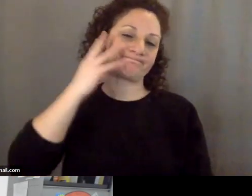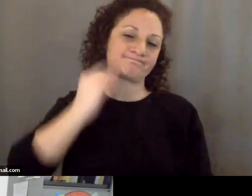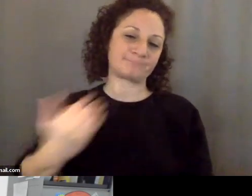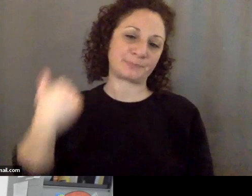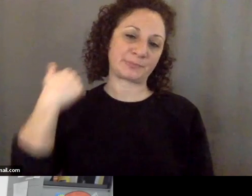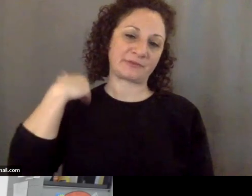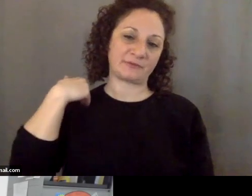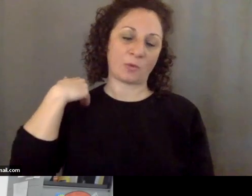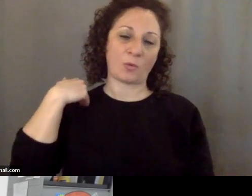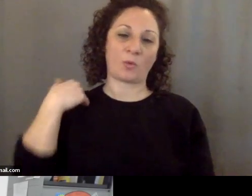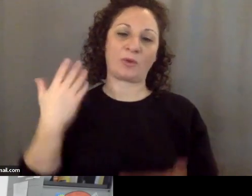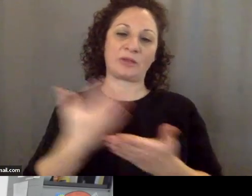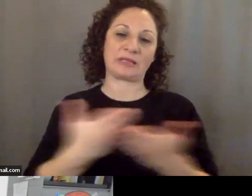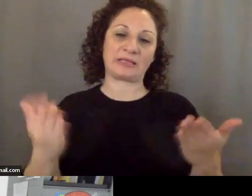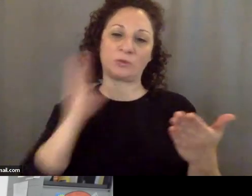soothed over.